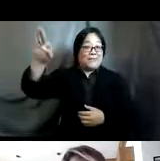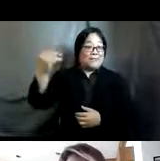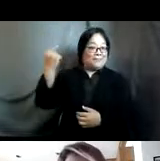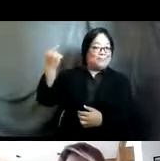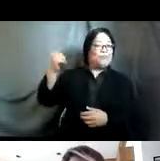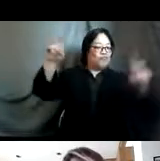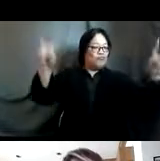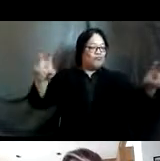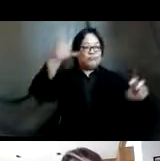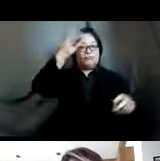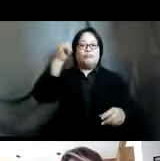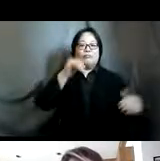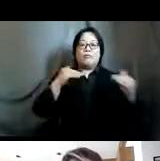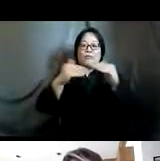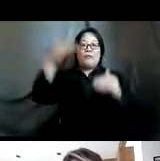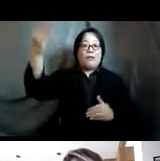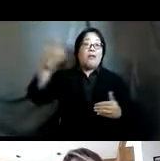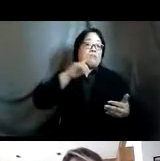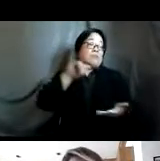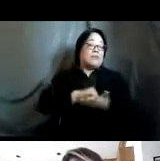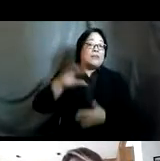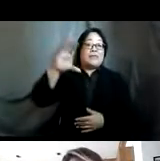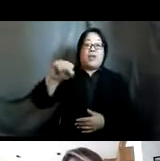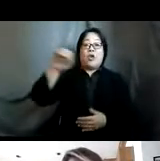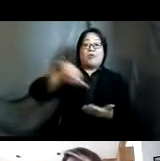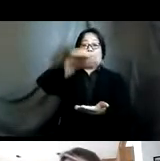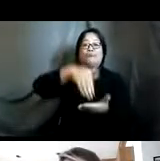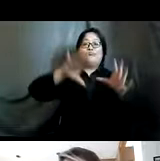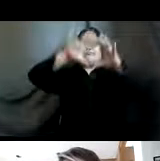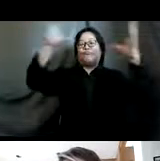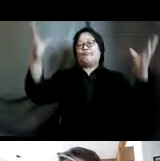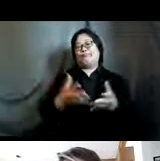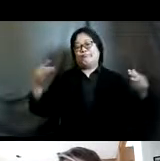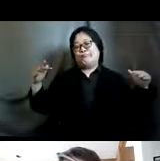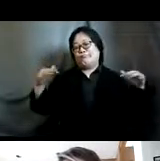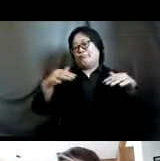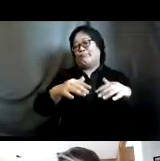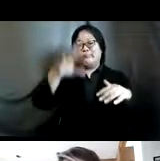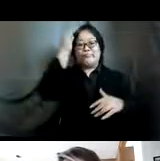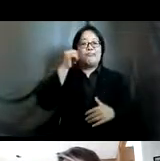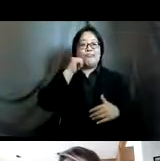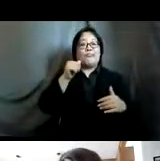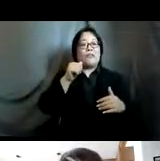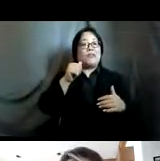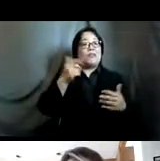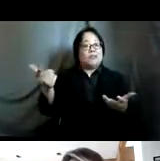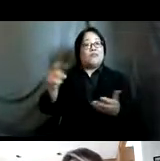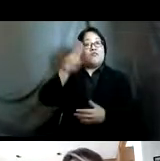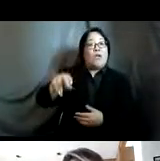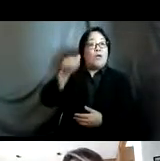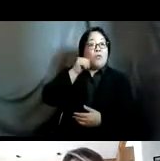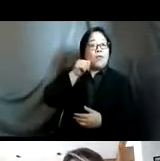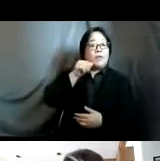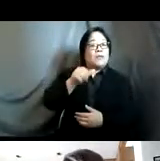forum which is really a civil society centered global gathering for gender equality and women's empowerment and girls empowerment